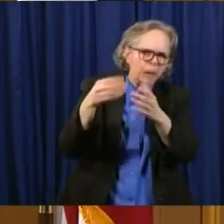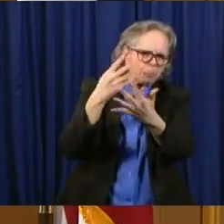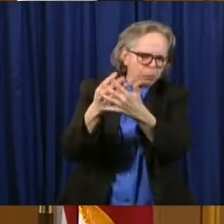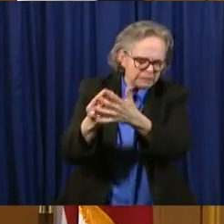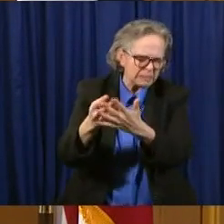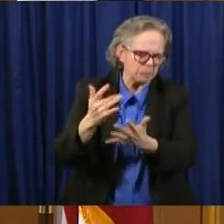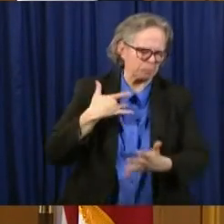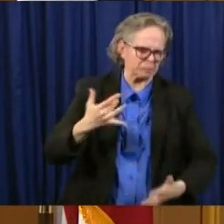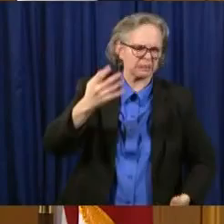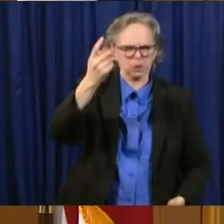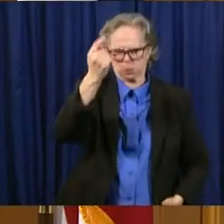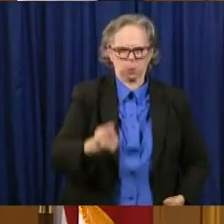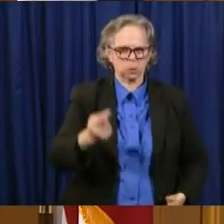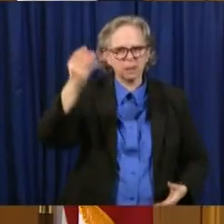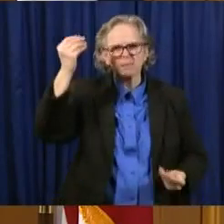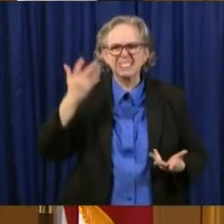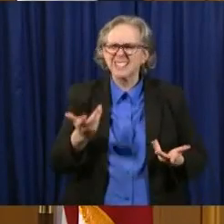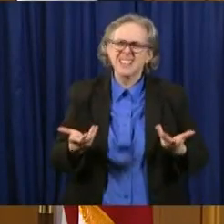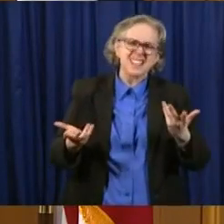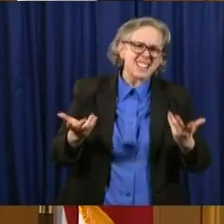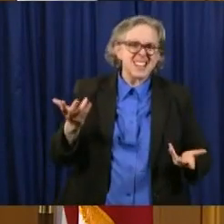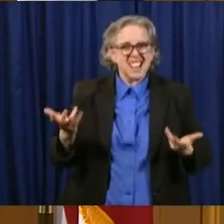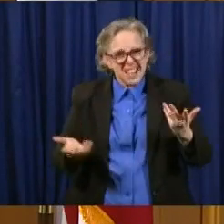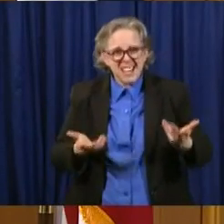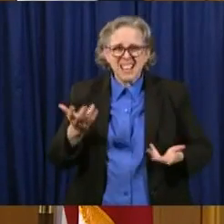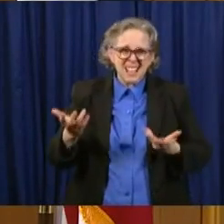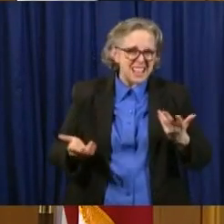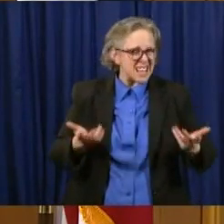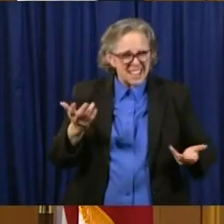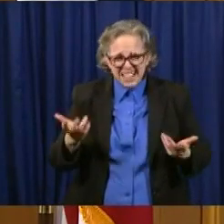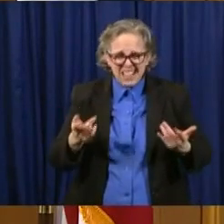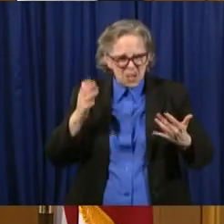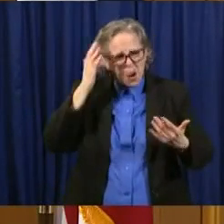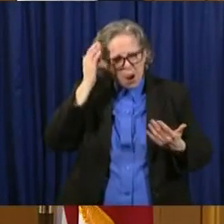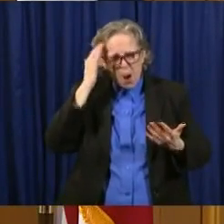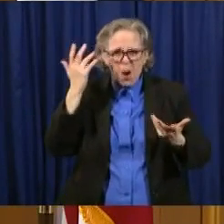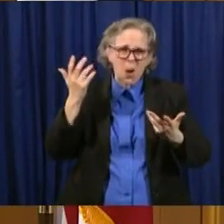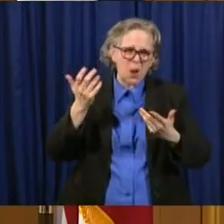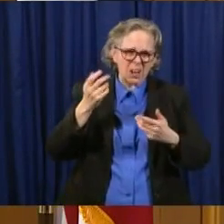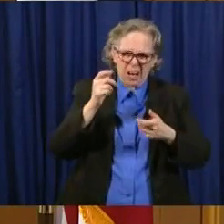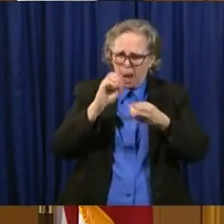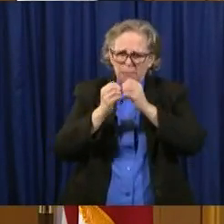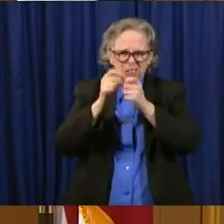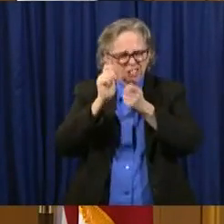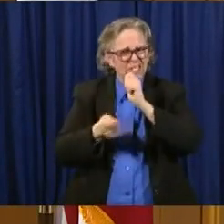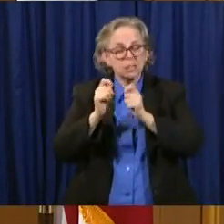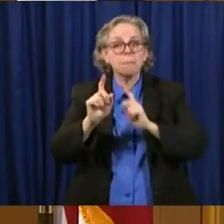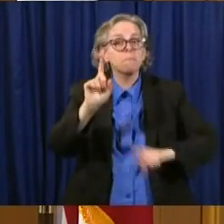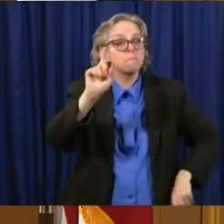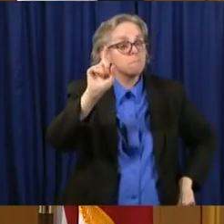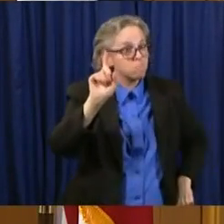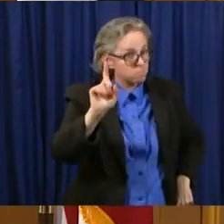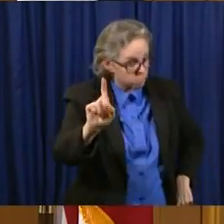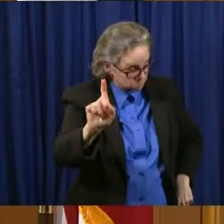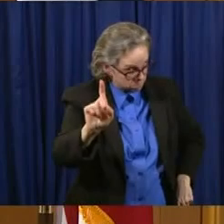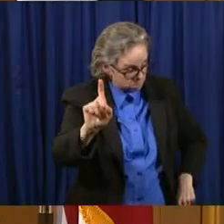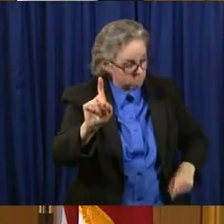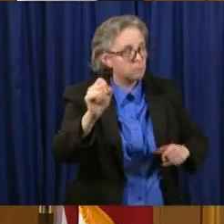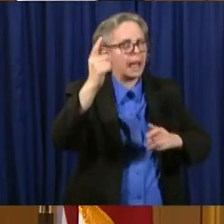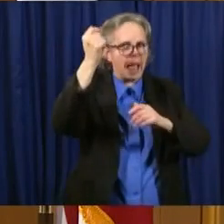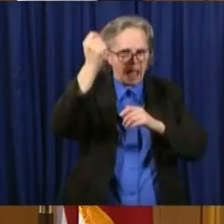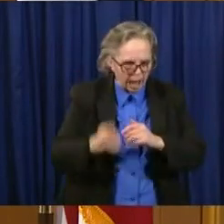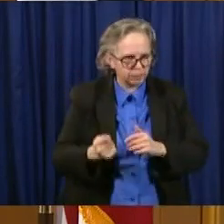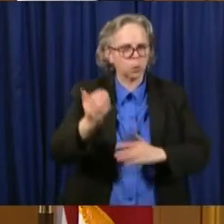average just fluctuates all, all over the place. But, uh, they report one day, and that day is Tuesday. Uh, we